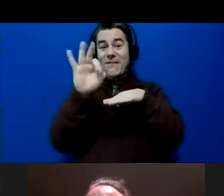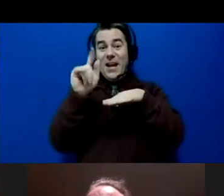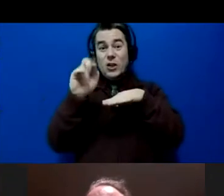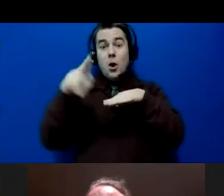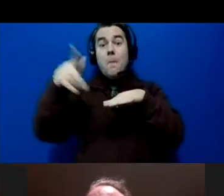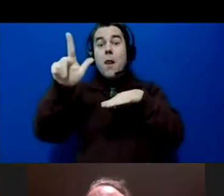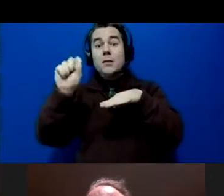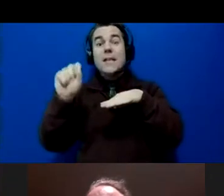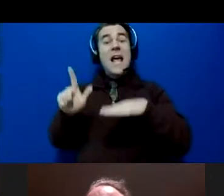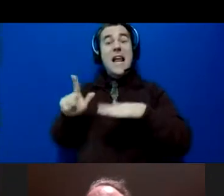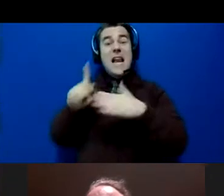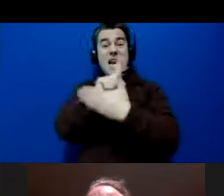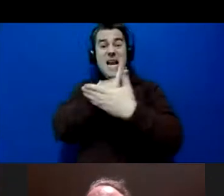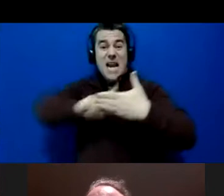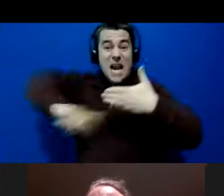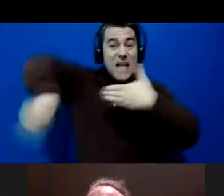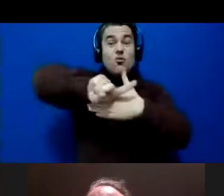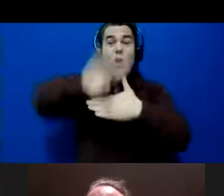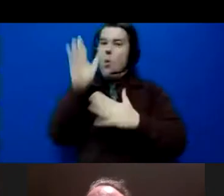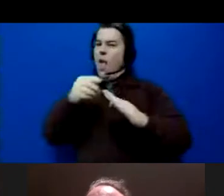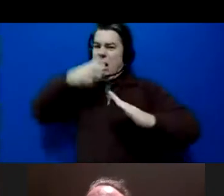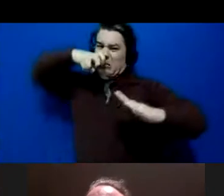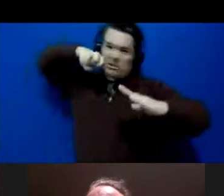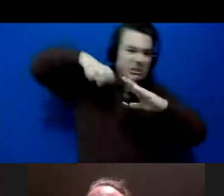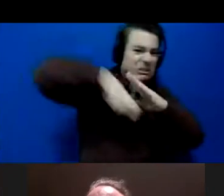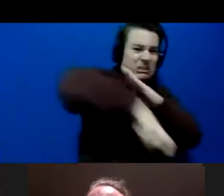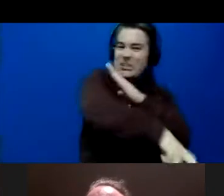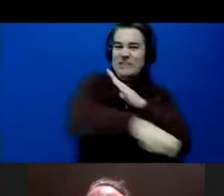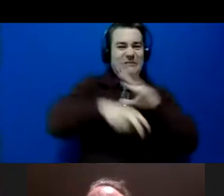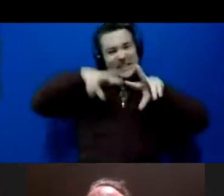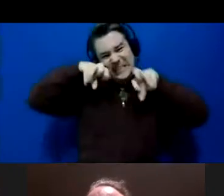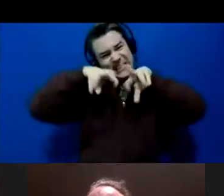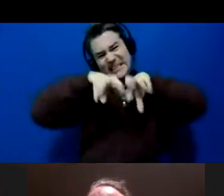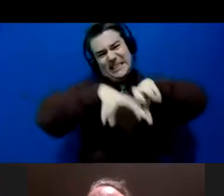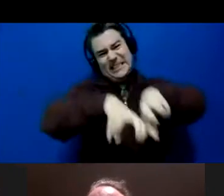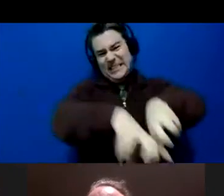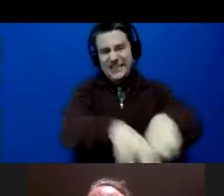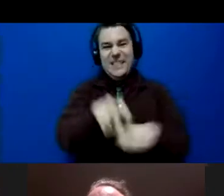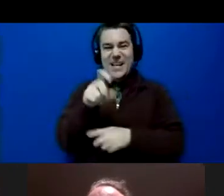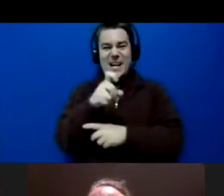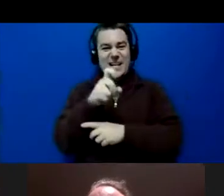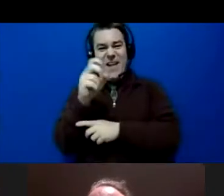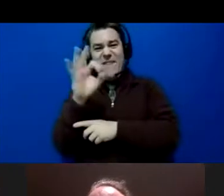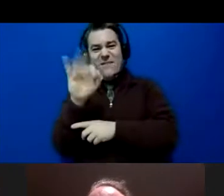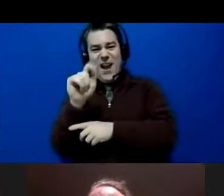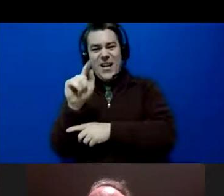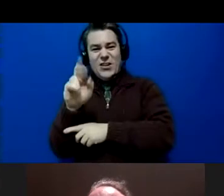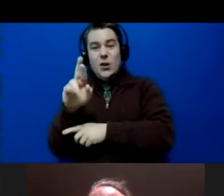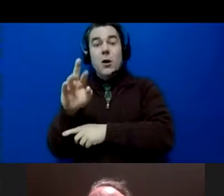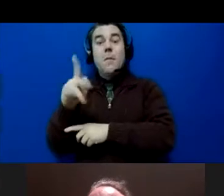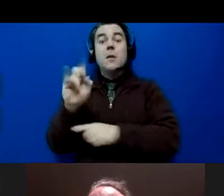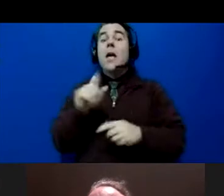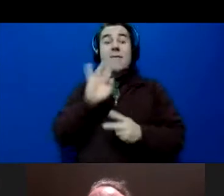we're gonna go deeper with X Factor Plus. So they added in more aloe vera.